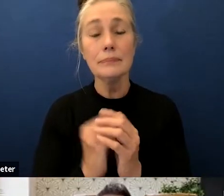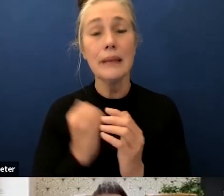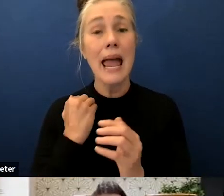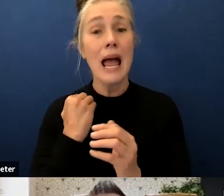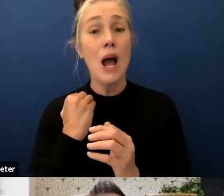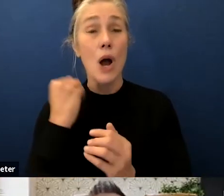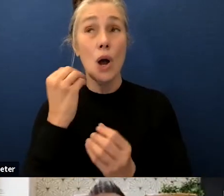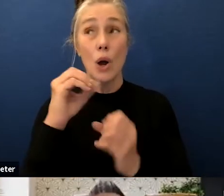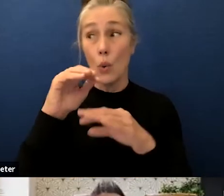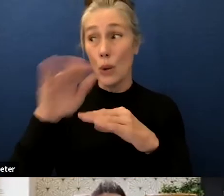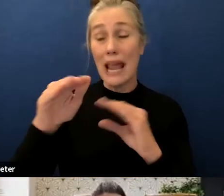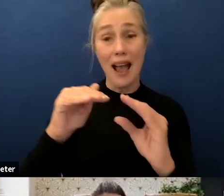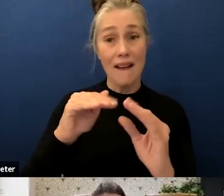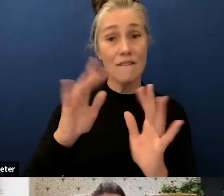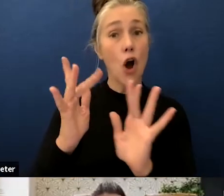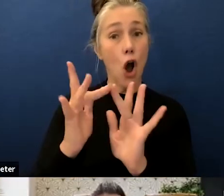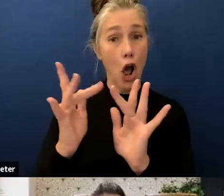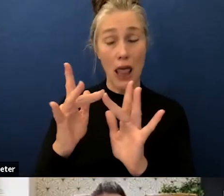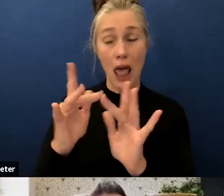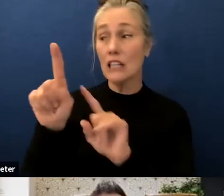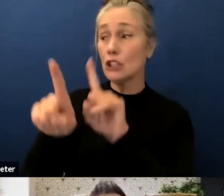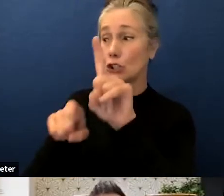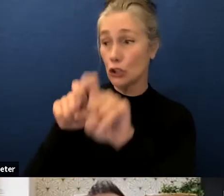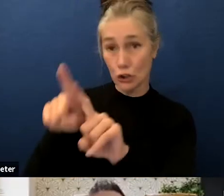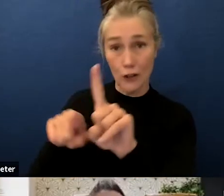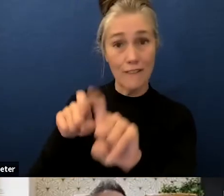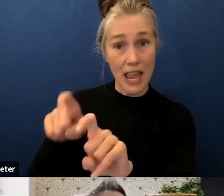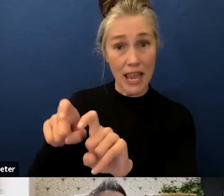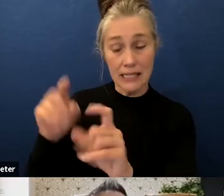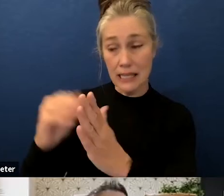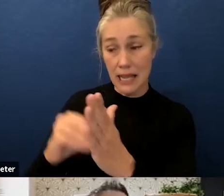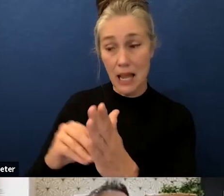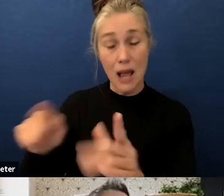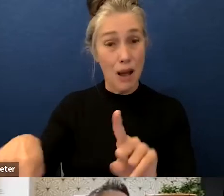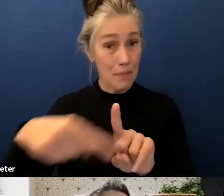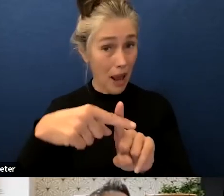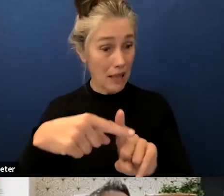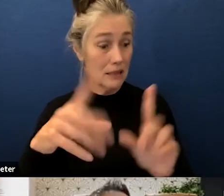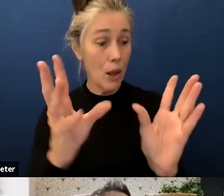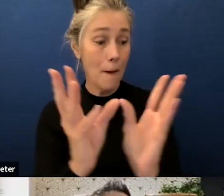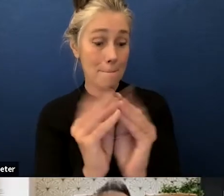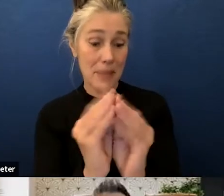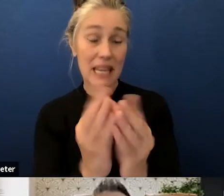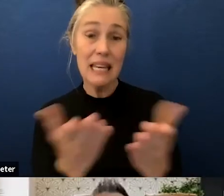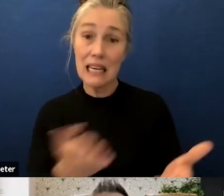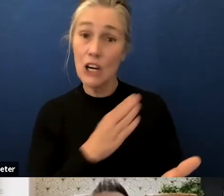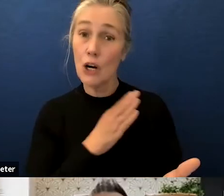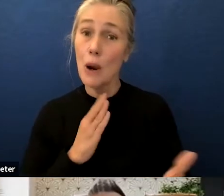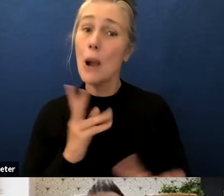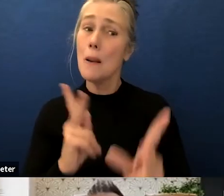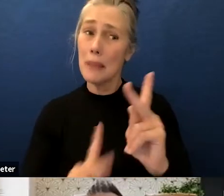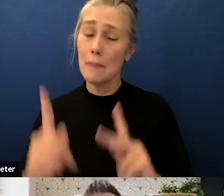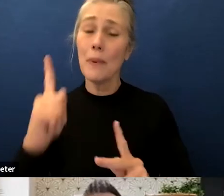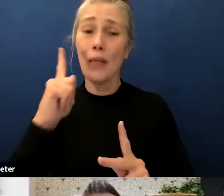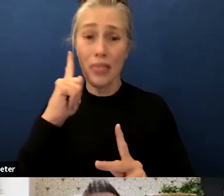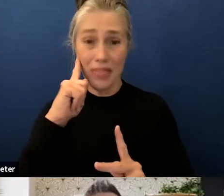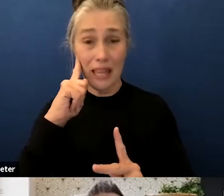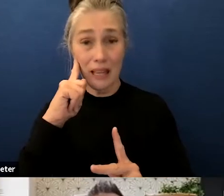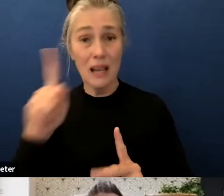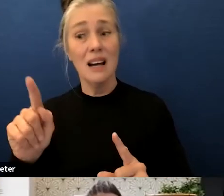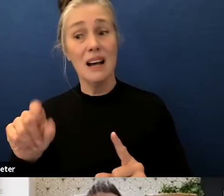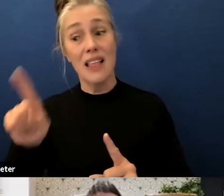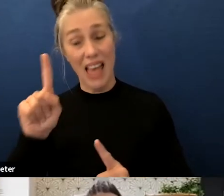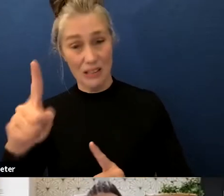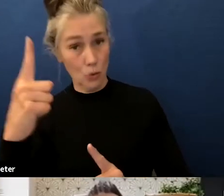we've done online and then the comments that i've heard from these board meetings here is that's a a strong consideration on the other end is